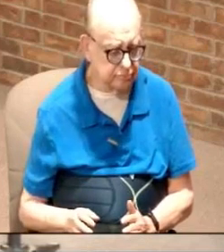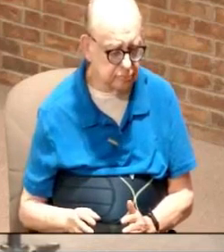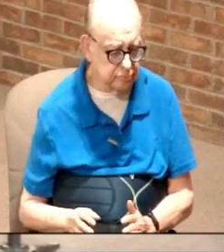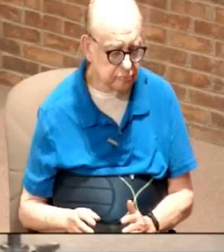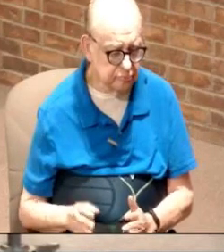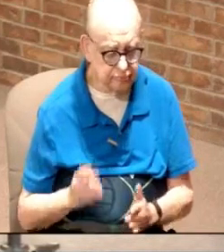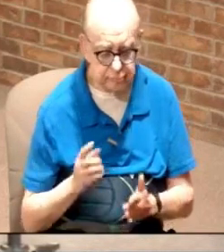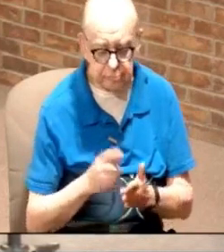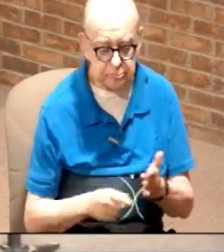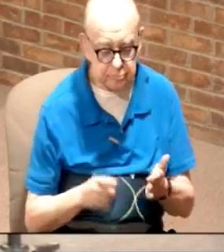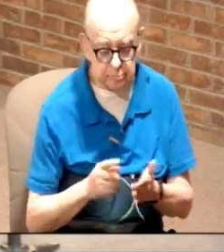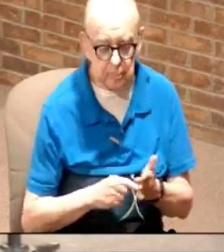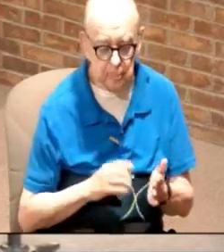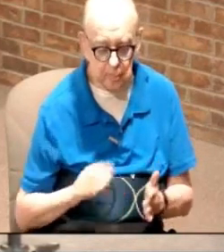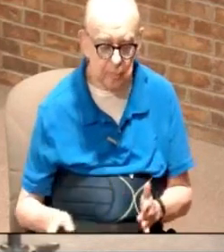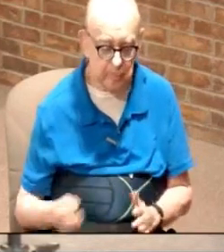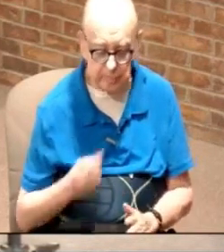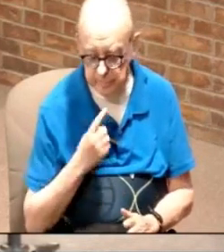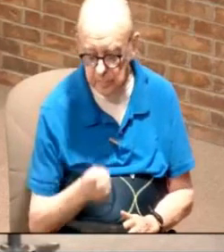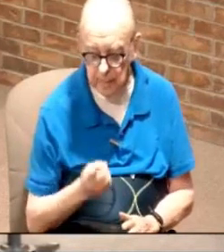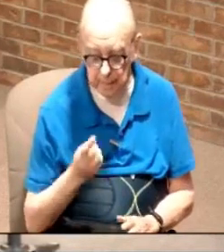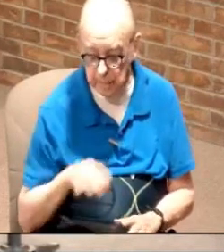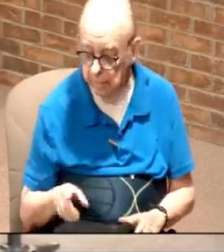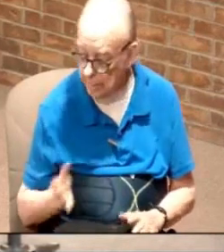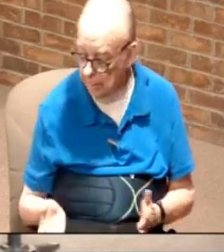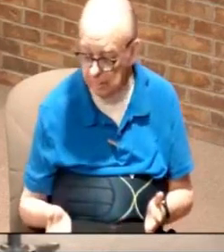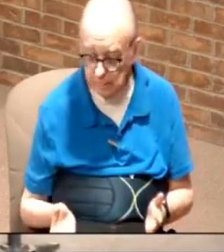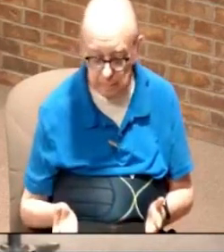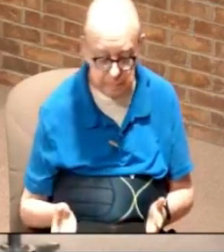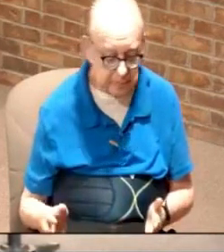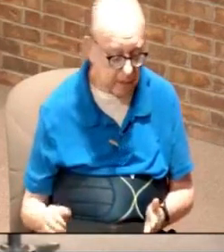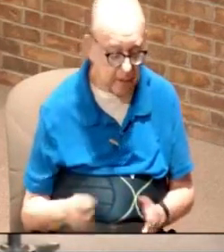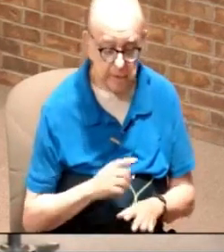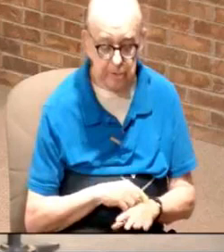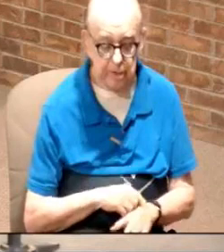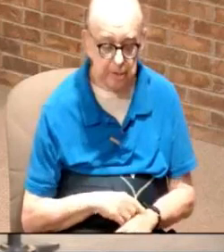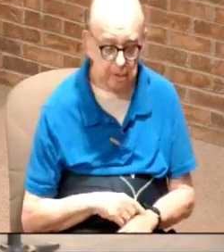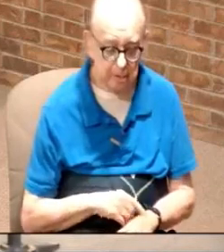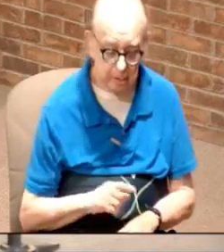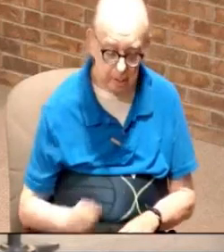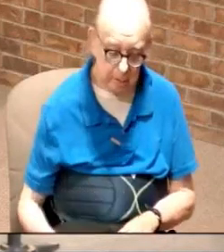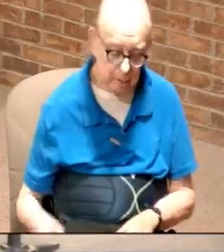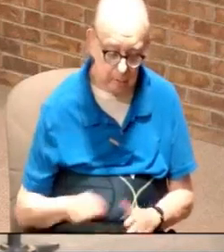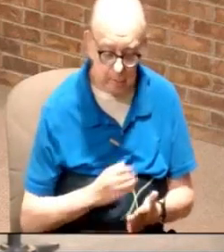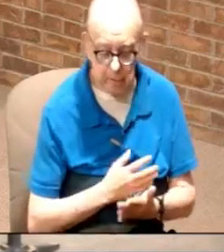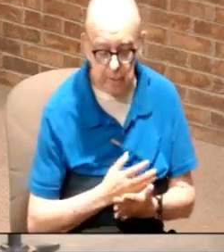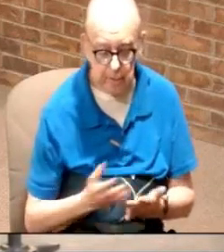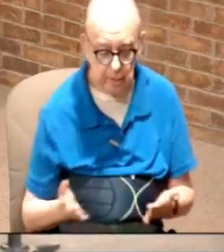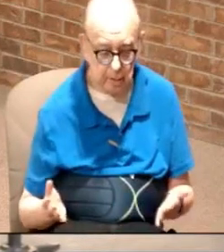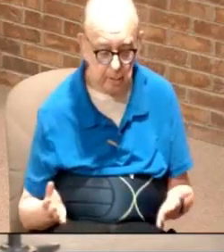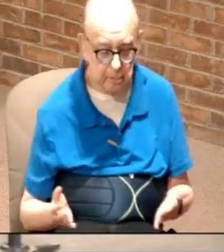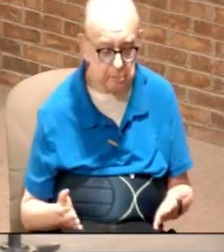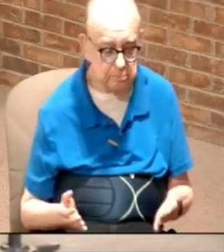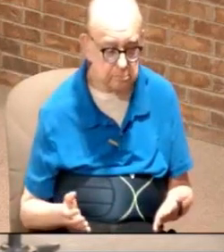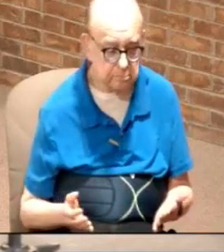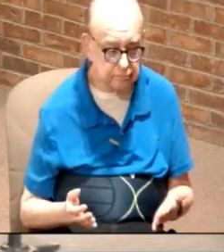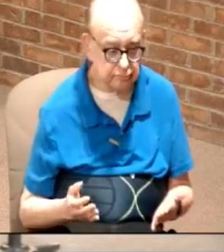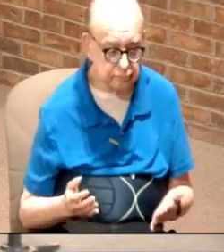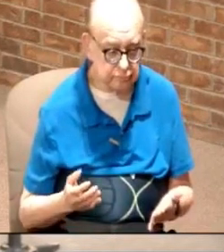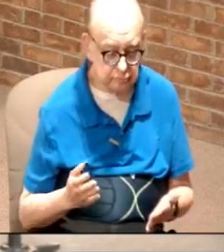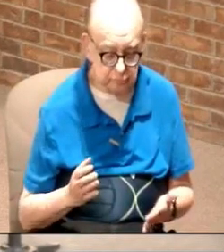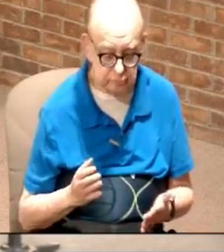we criticize them. We're saying oh you did that when at the same time they're doing stuff you know